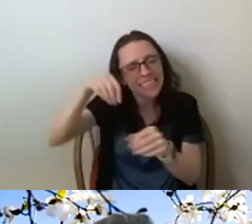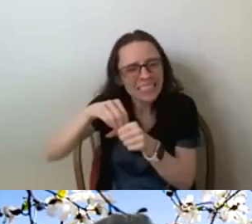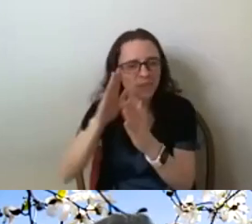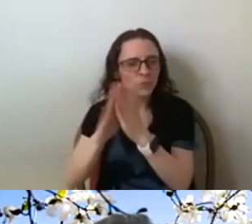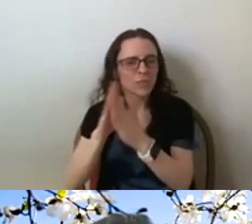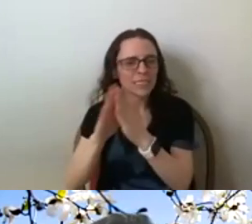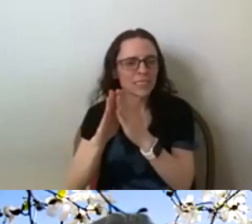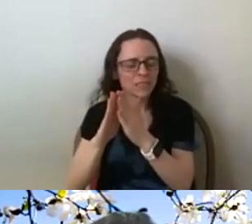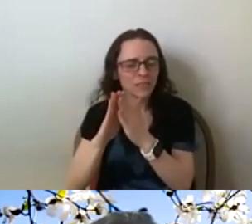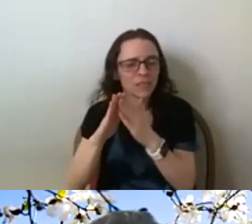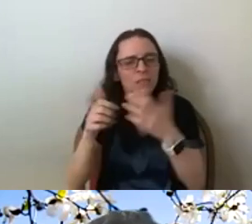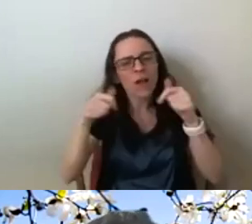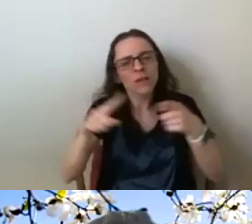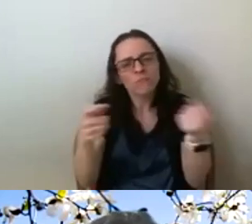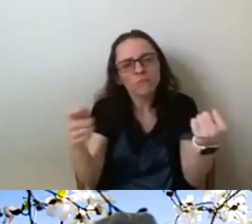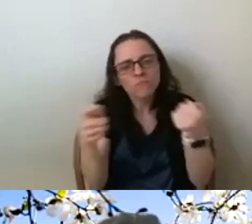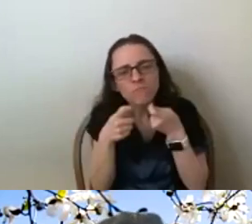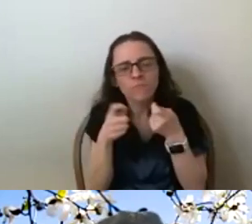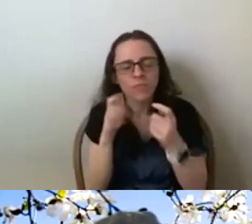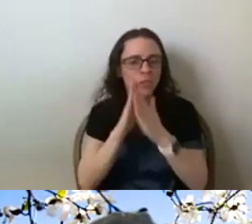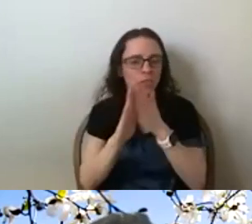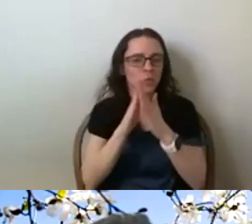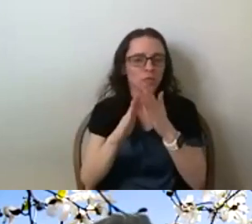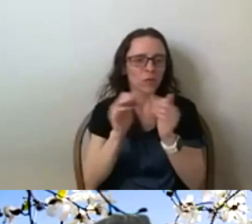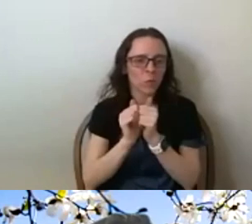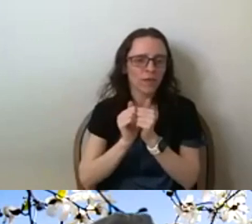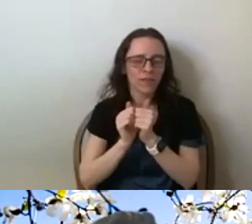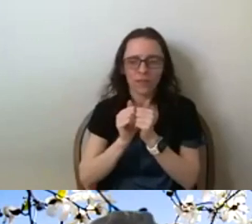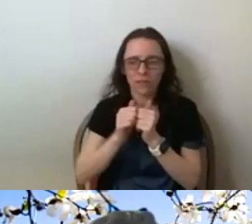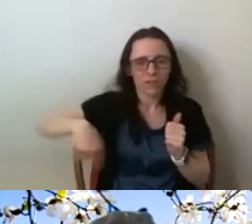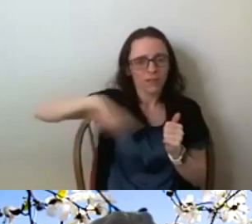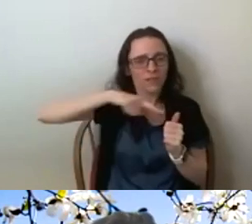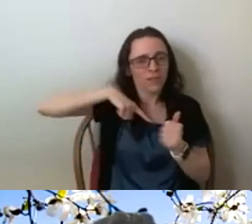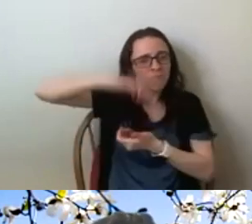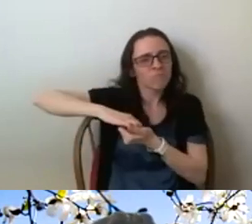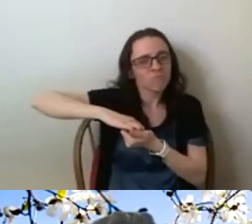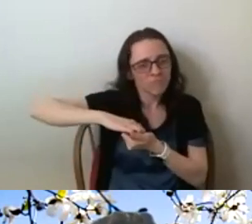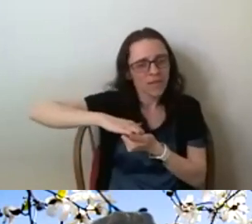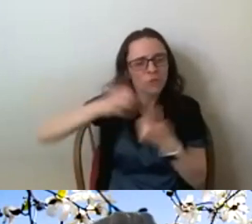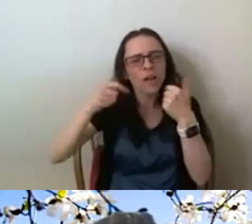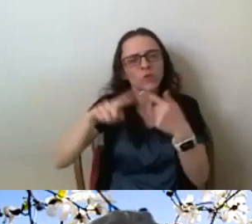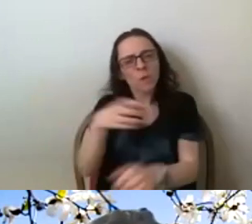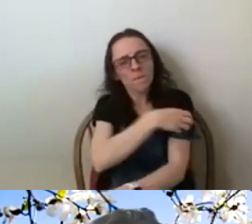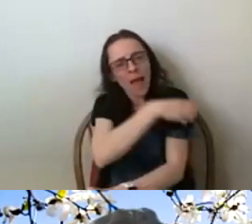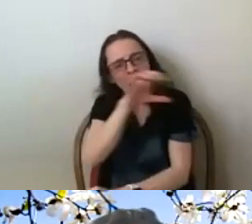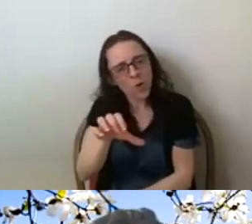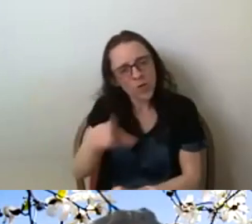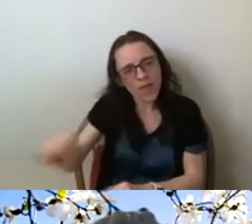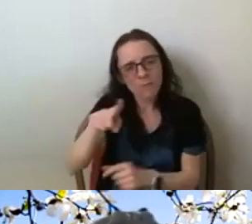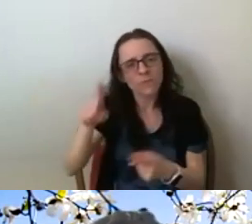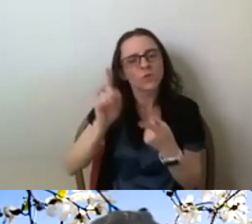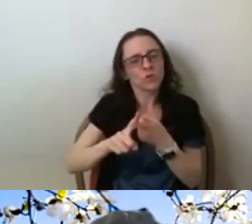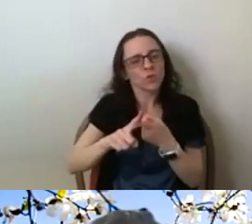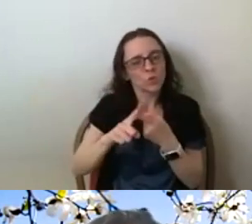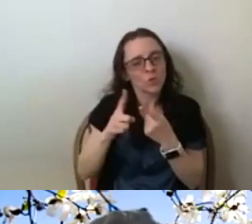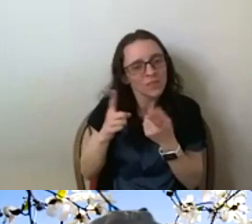like engaging the community in, in what we do and sort of like empowering them, um, to pursue advocacy through